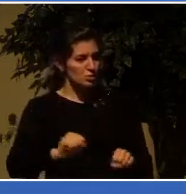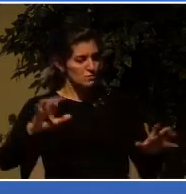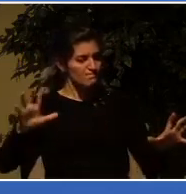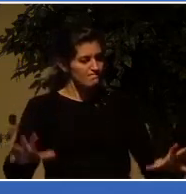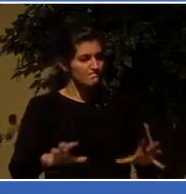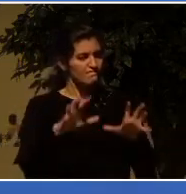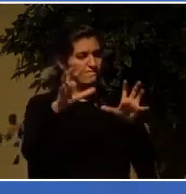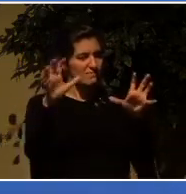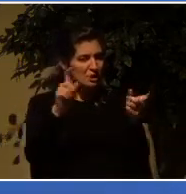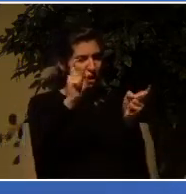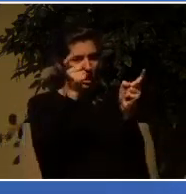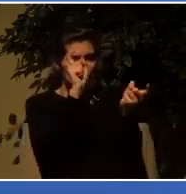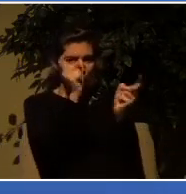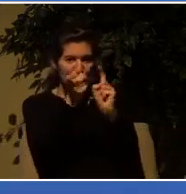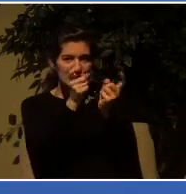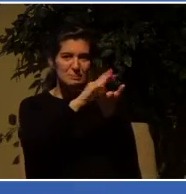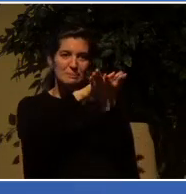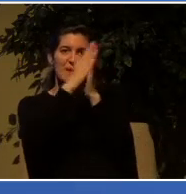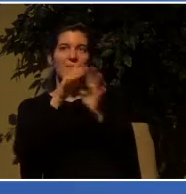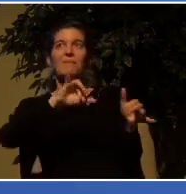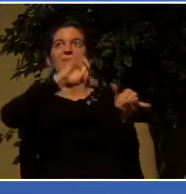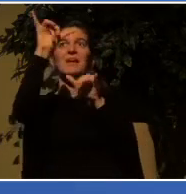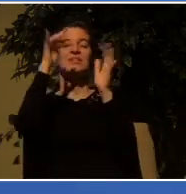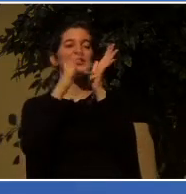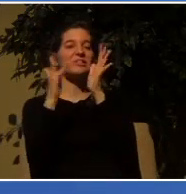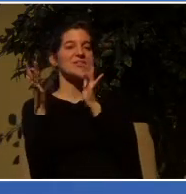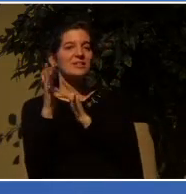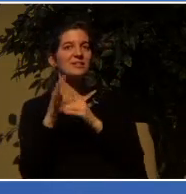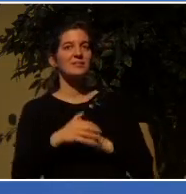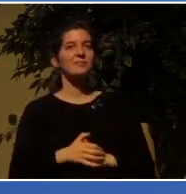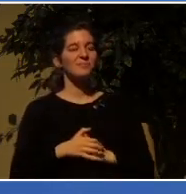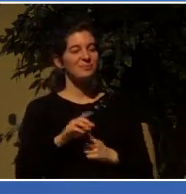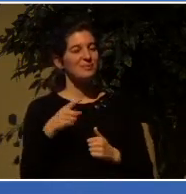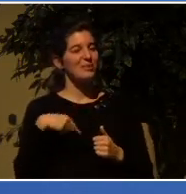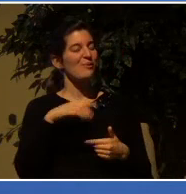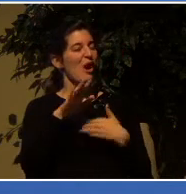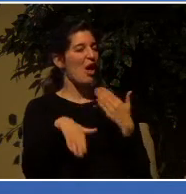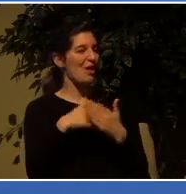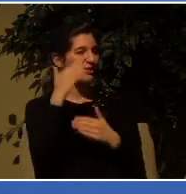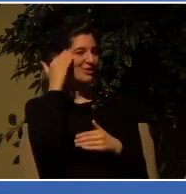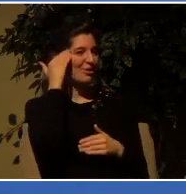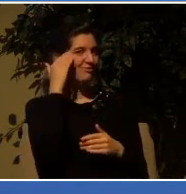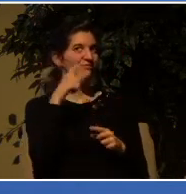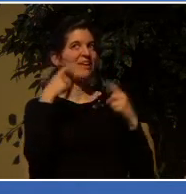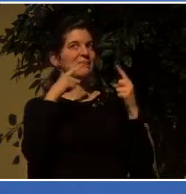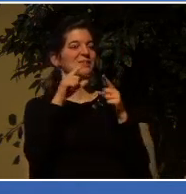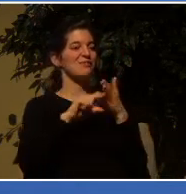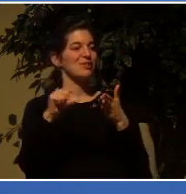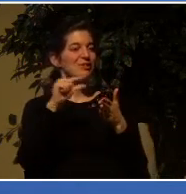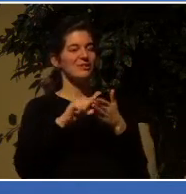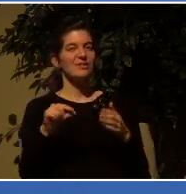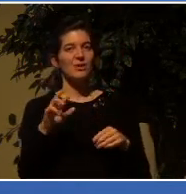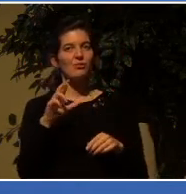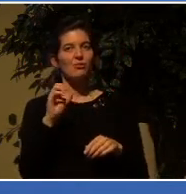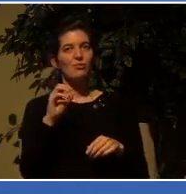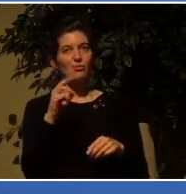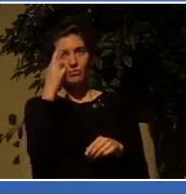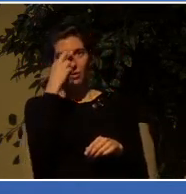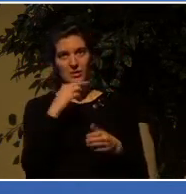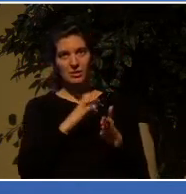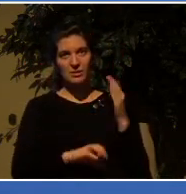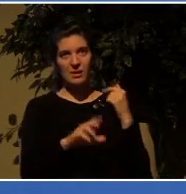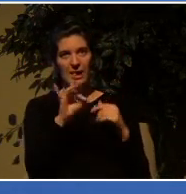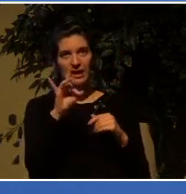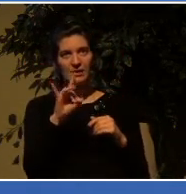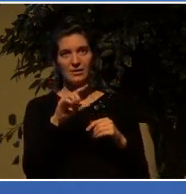the image of Christ. And we're all familiar with those classic verses from Romans 8, 28 and 29. We know that in all things God works